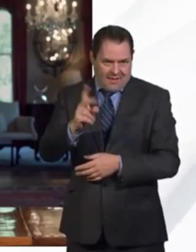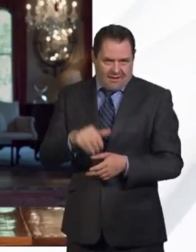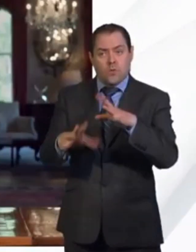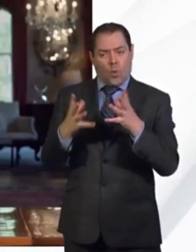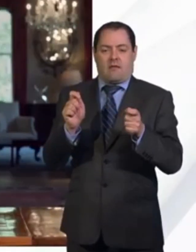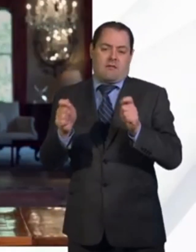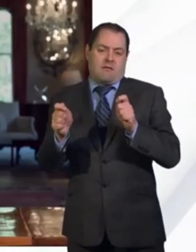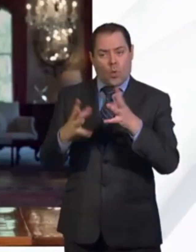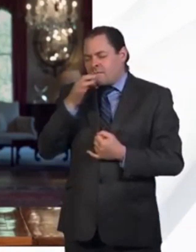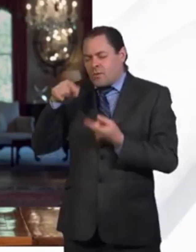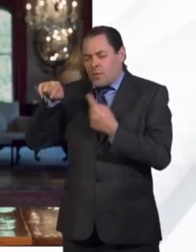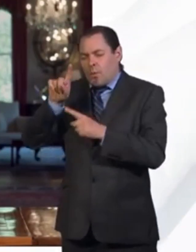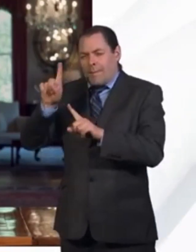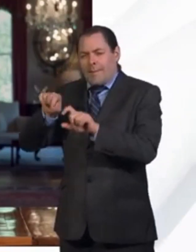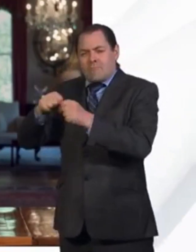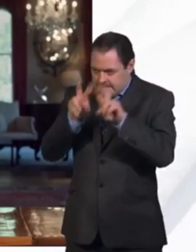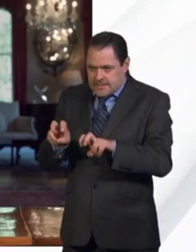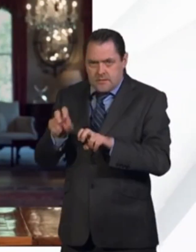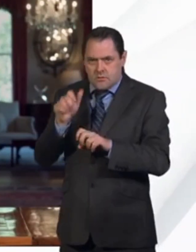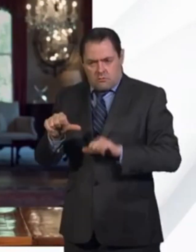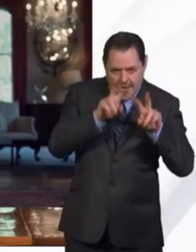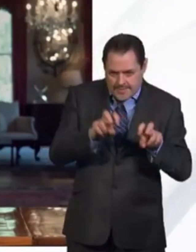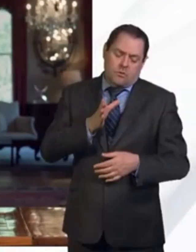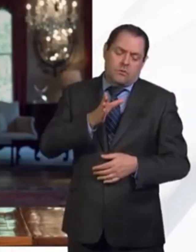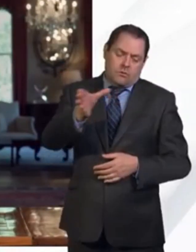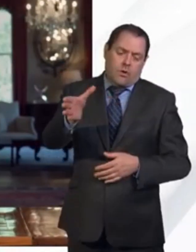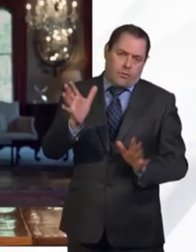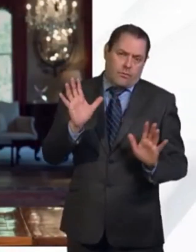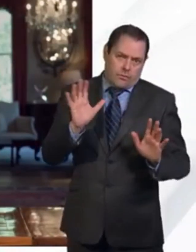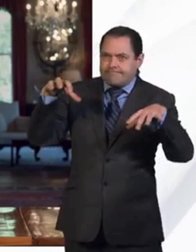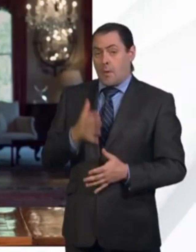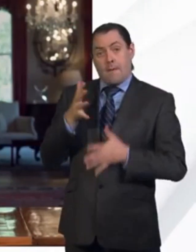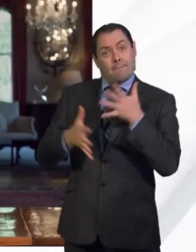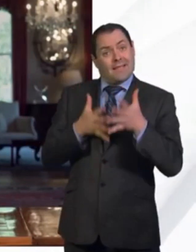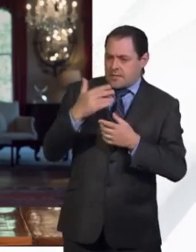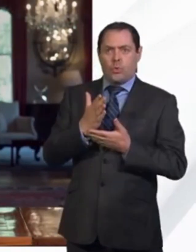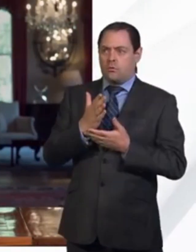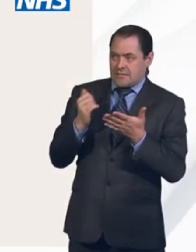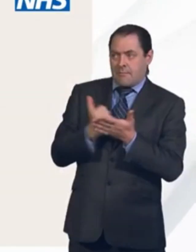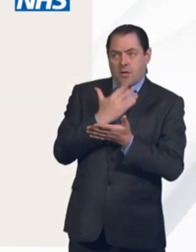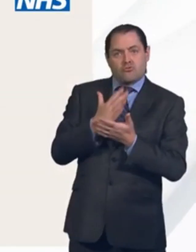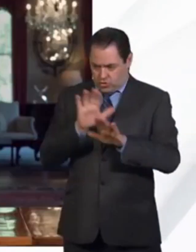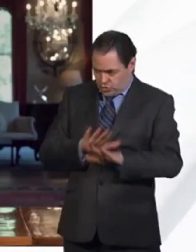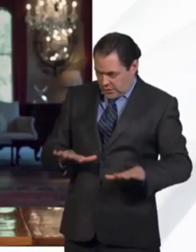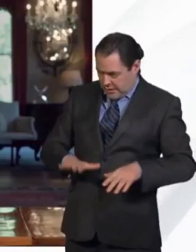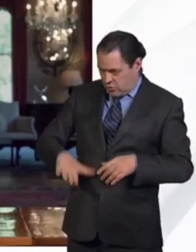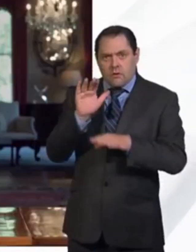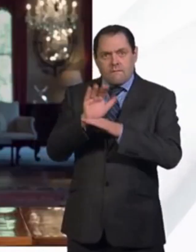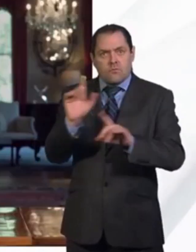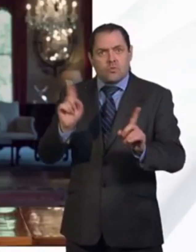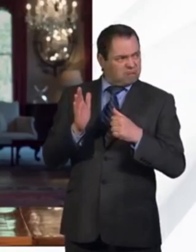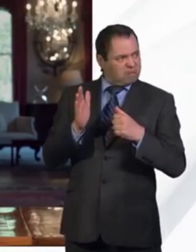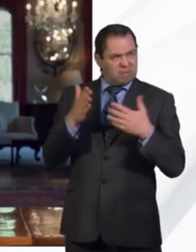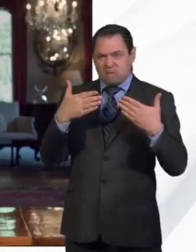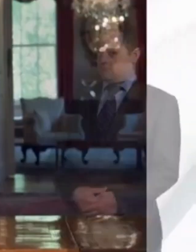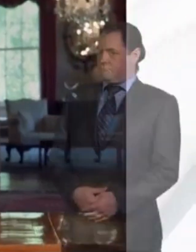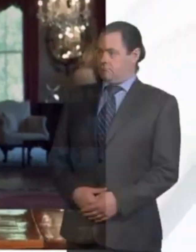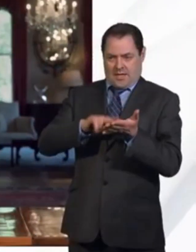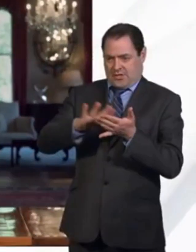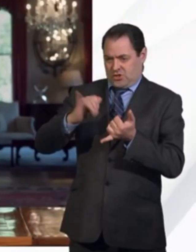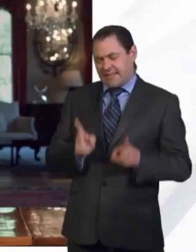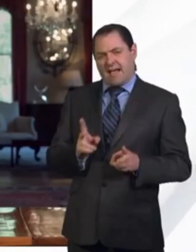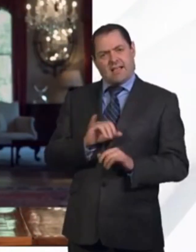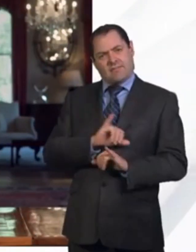I'll be going ass to ass every day, and I'll kill anyone who is not wearing PPE. I want to end